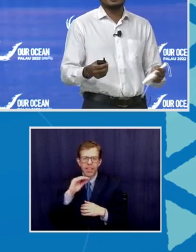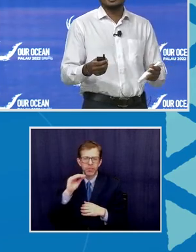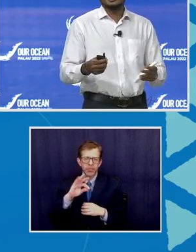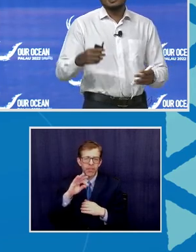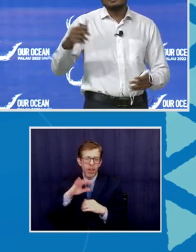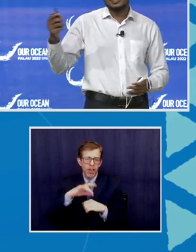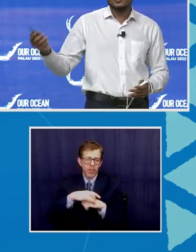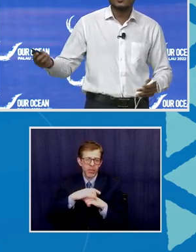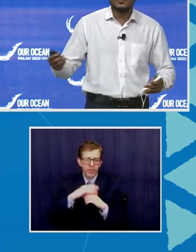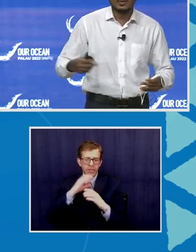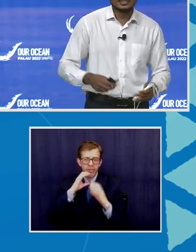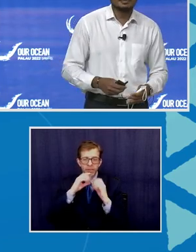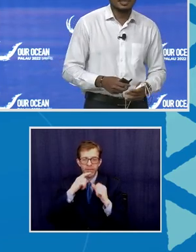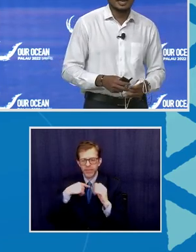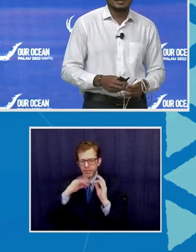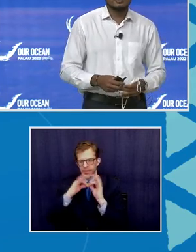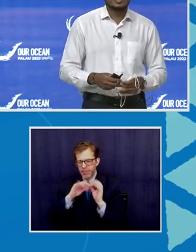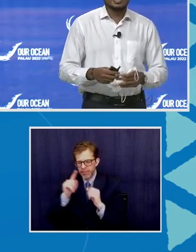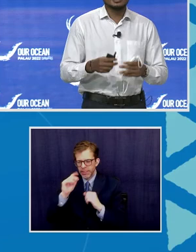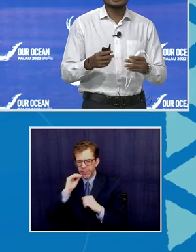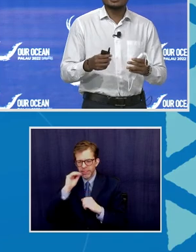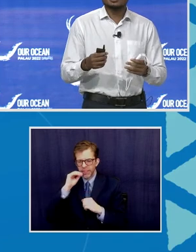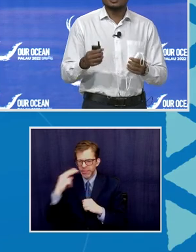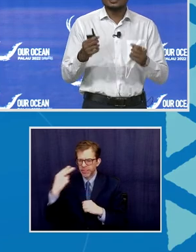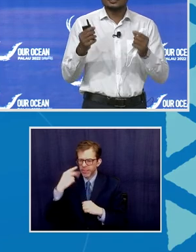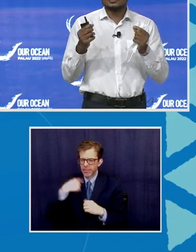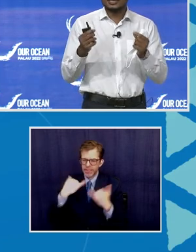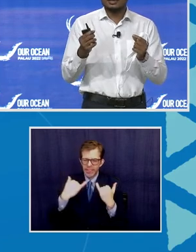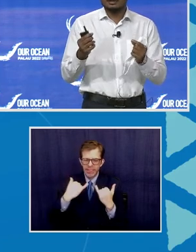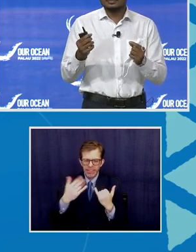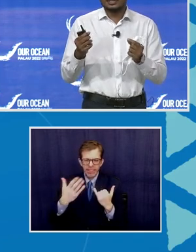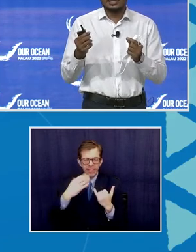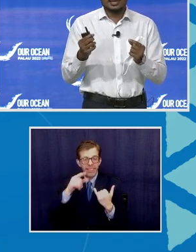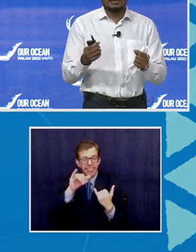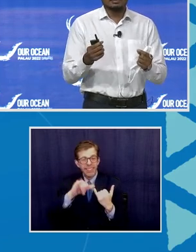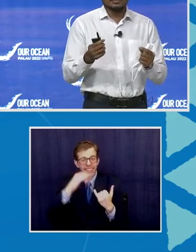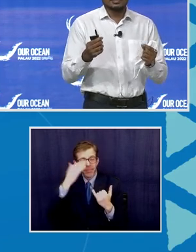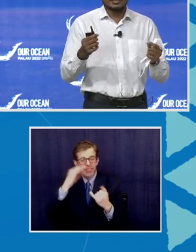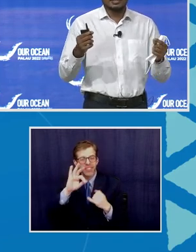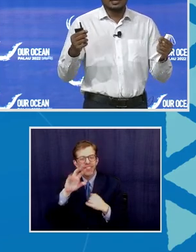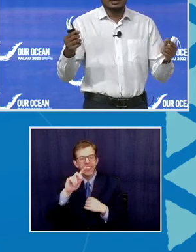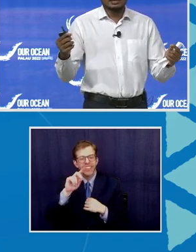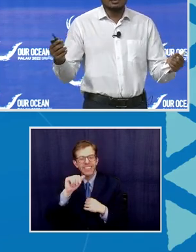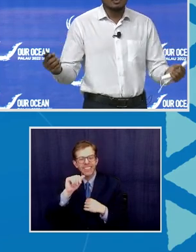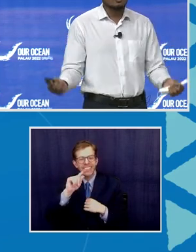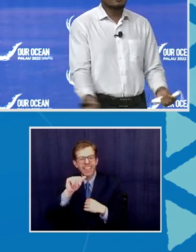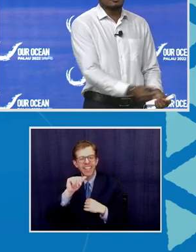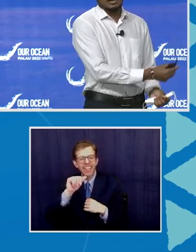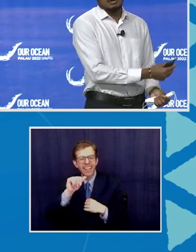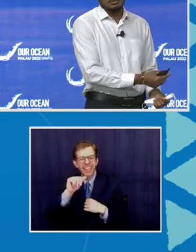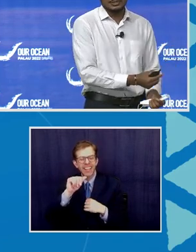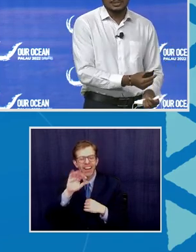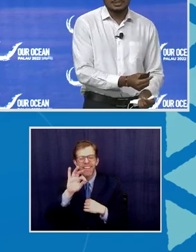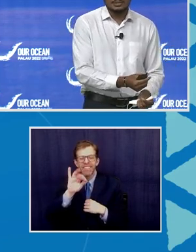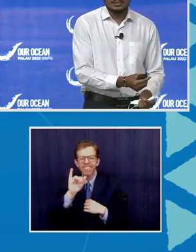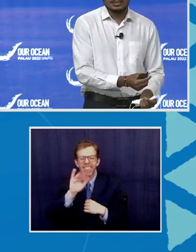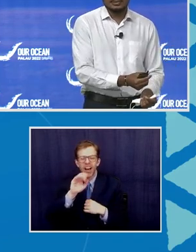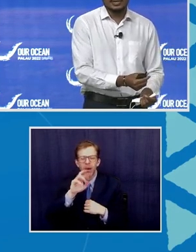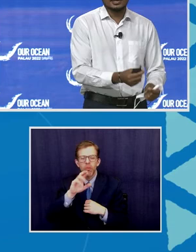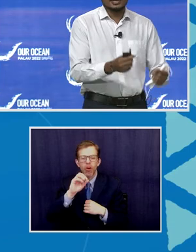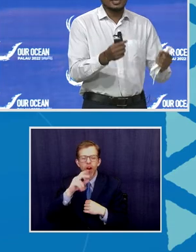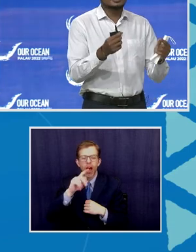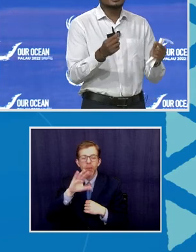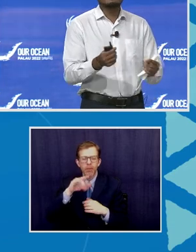I have family back home watching me now. And this is because of data uptake cables that go through our oceans,